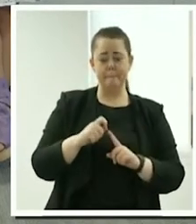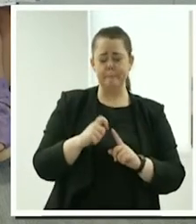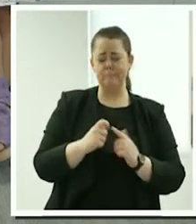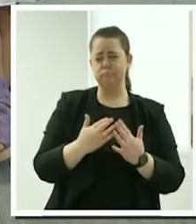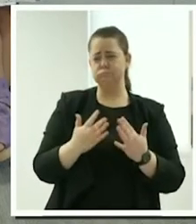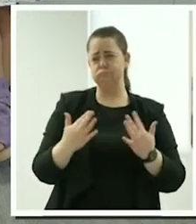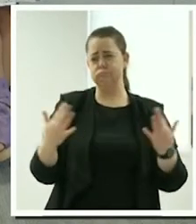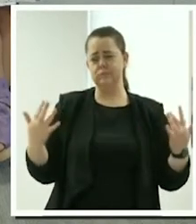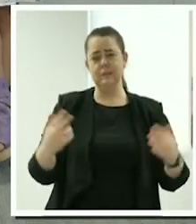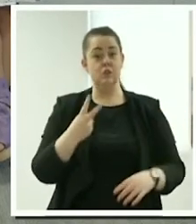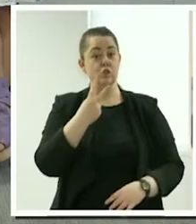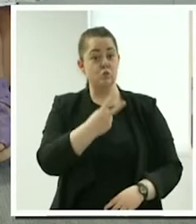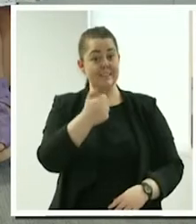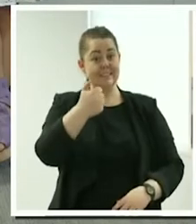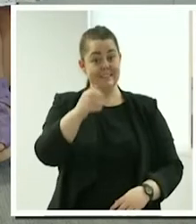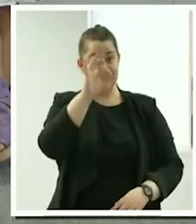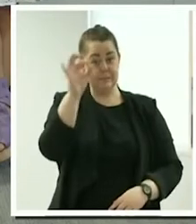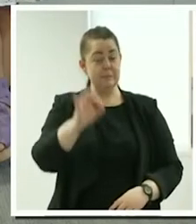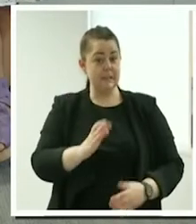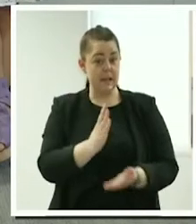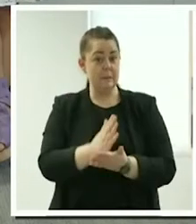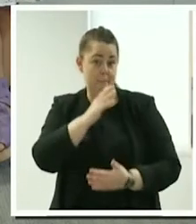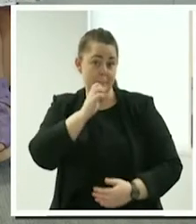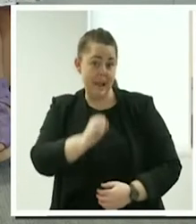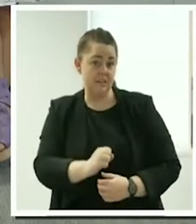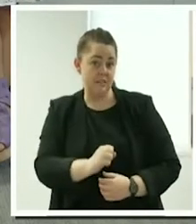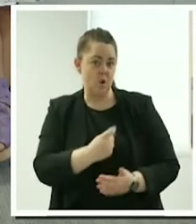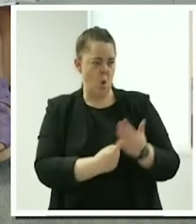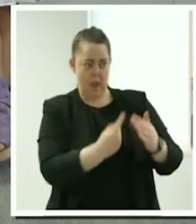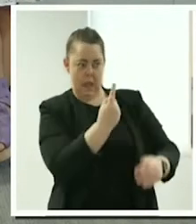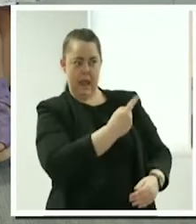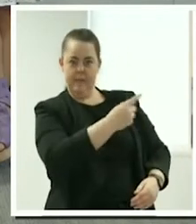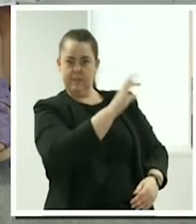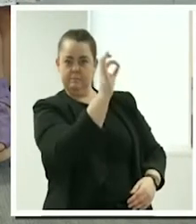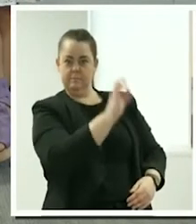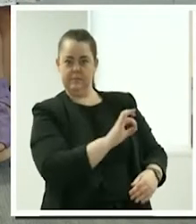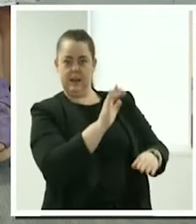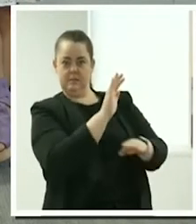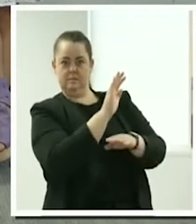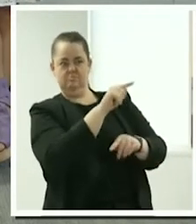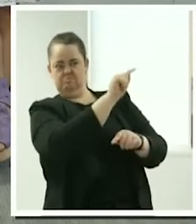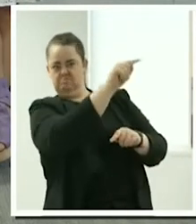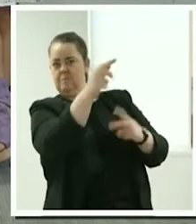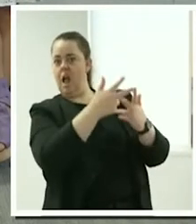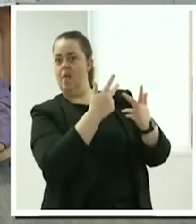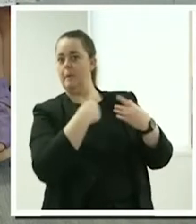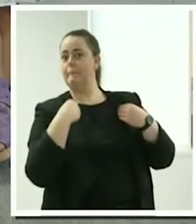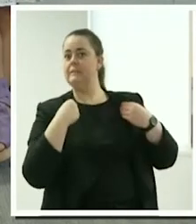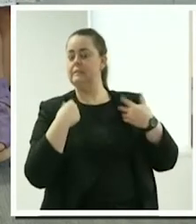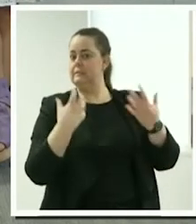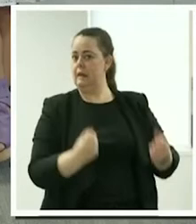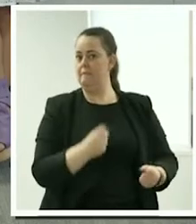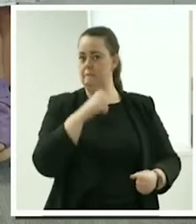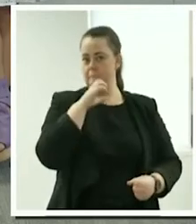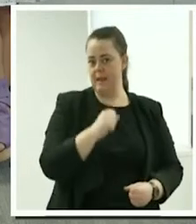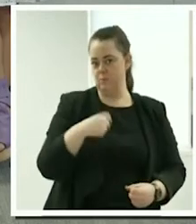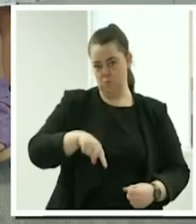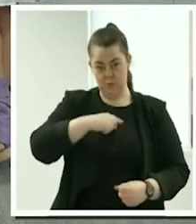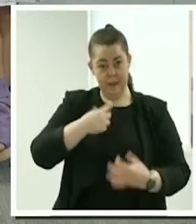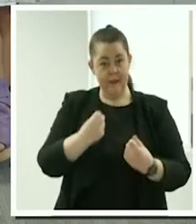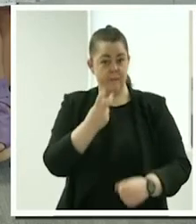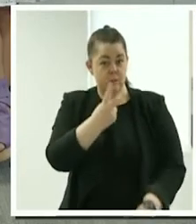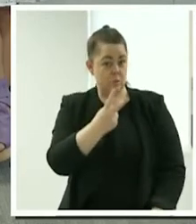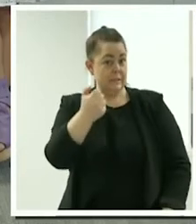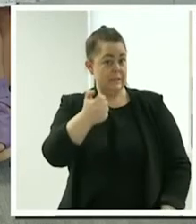are men and only 11% in the sector more generally are men. So it's great that we're encouraging